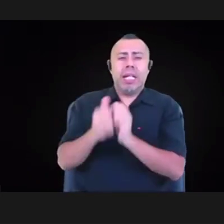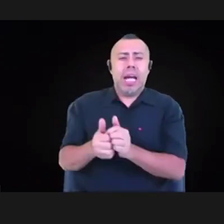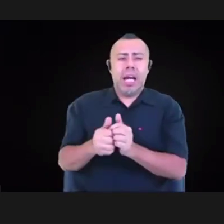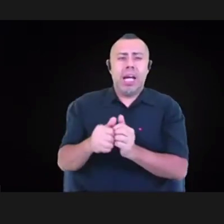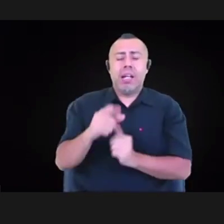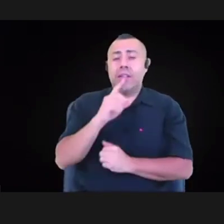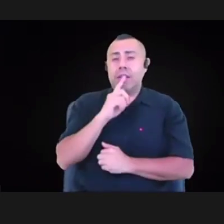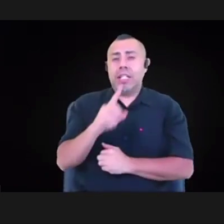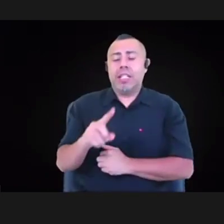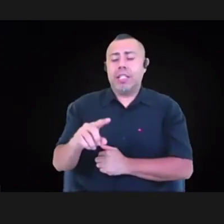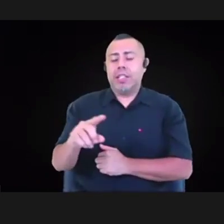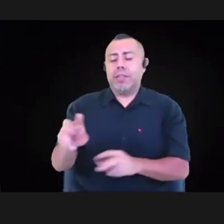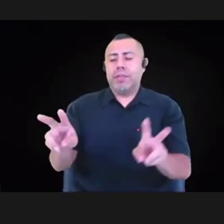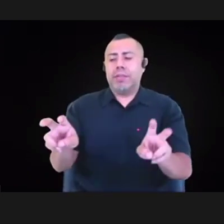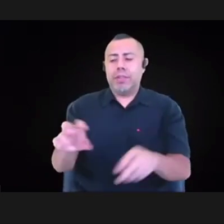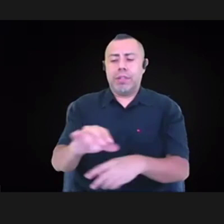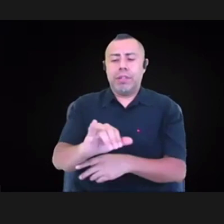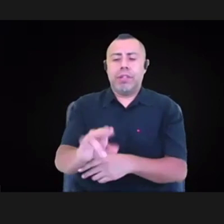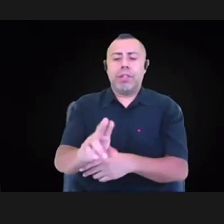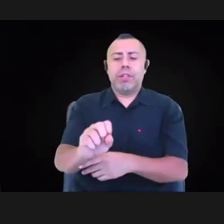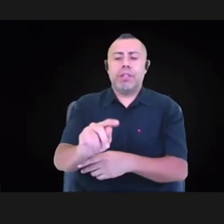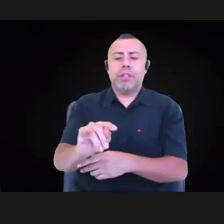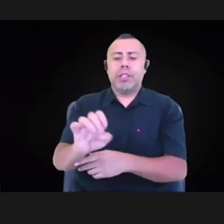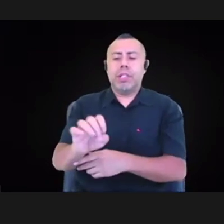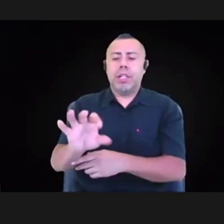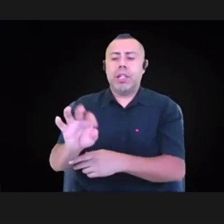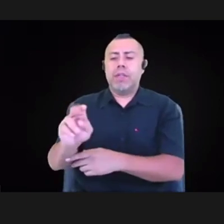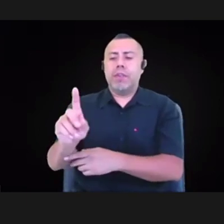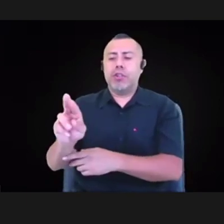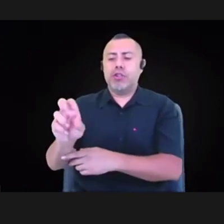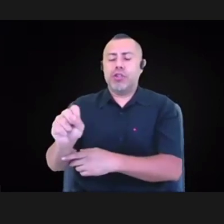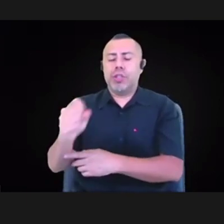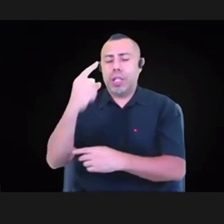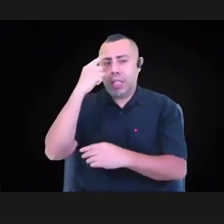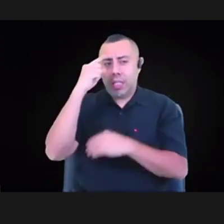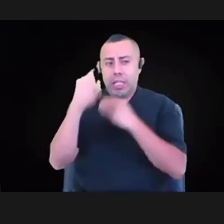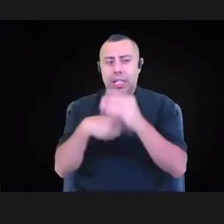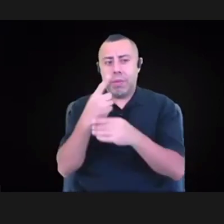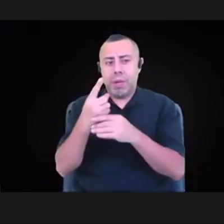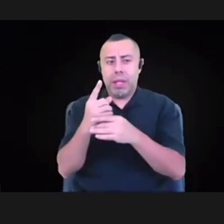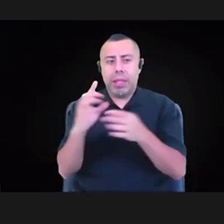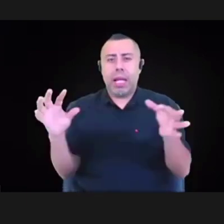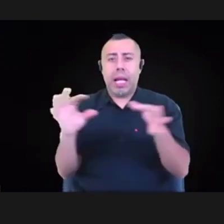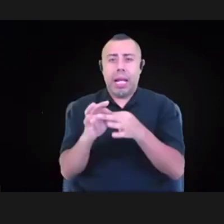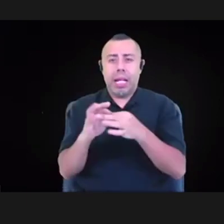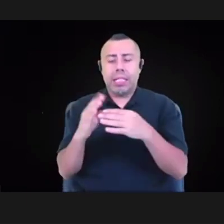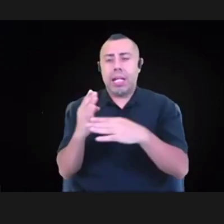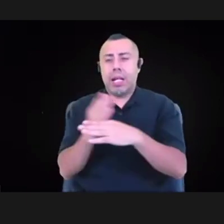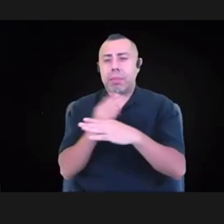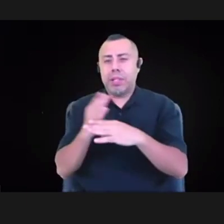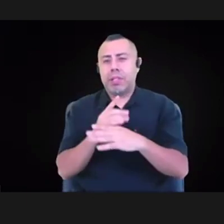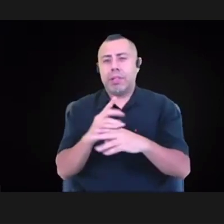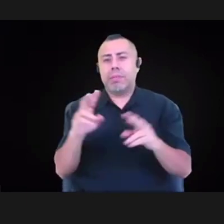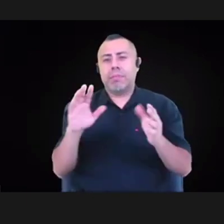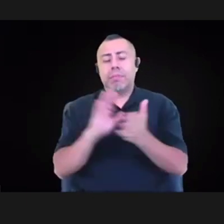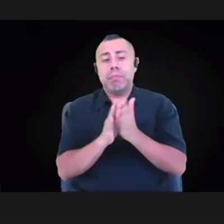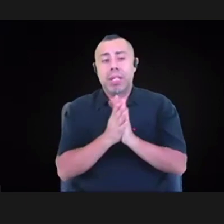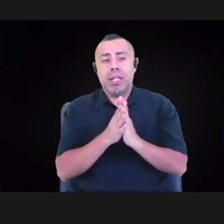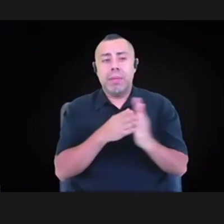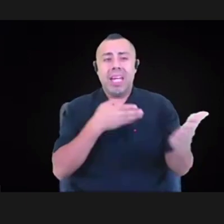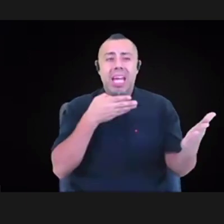connection between being an anti-racist and anti-capitalist, um, and your work in philanthropy?